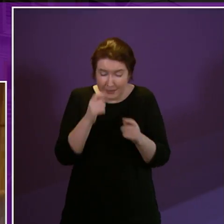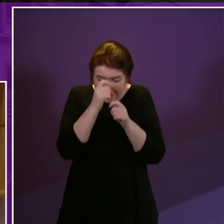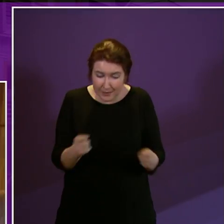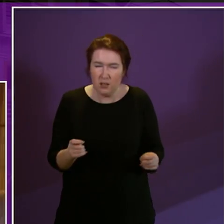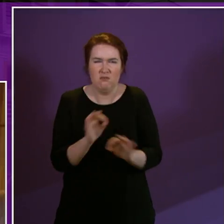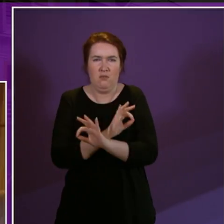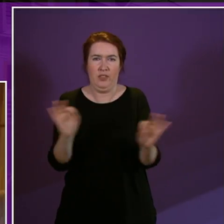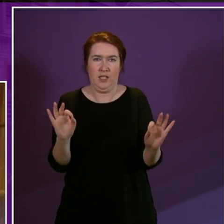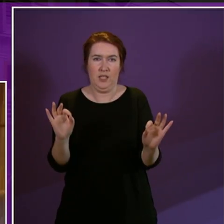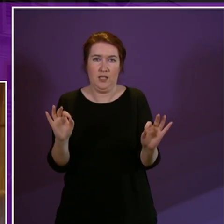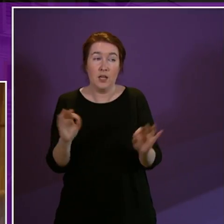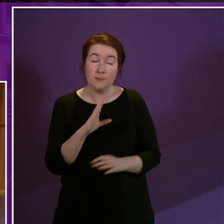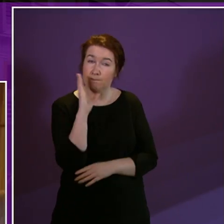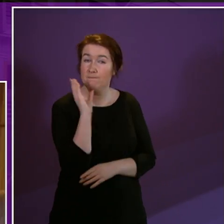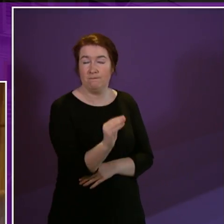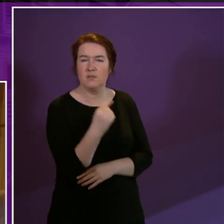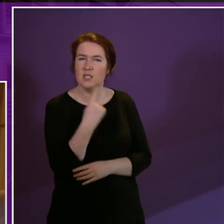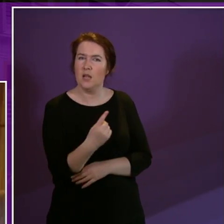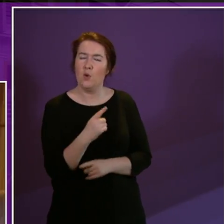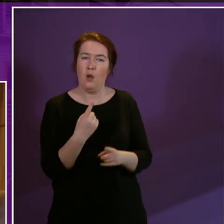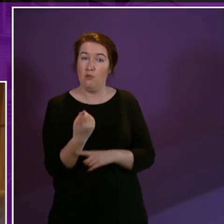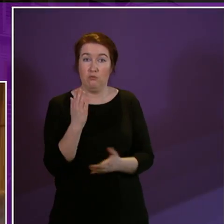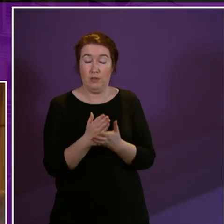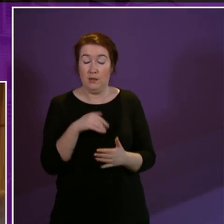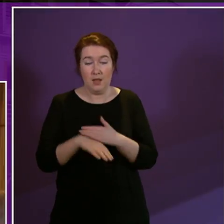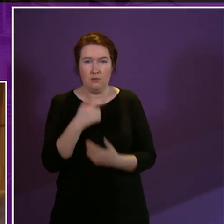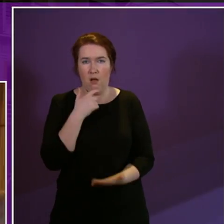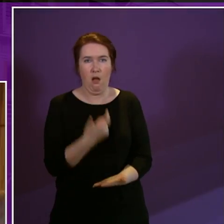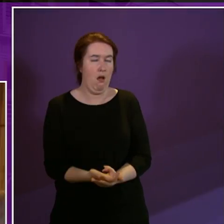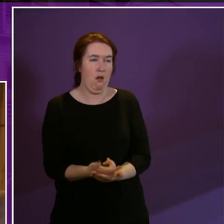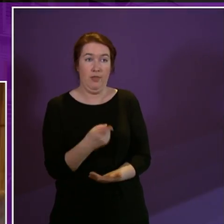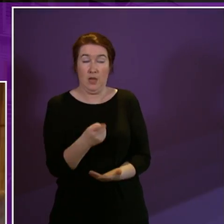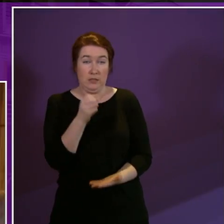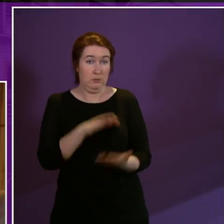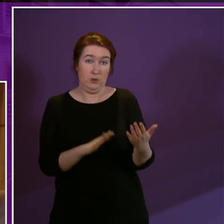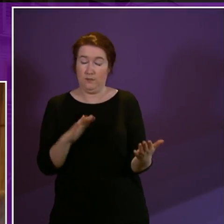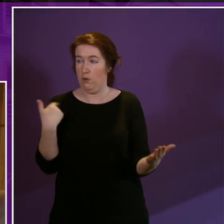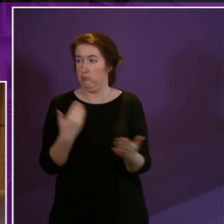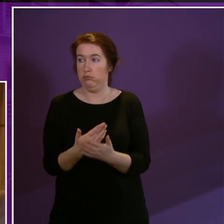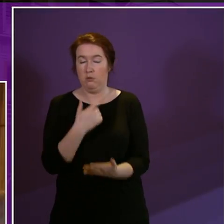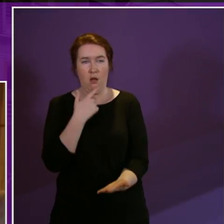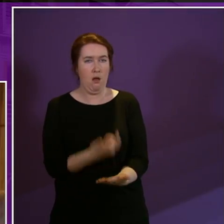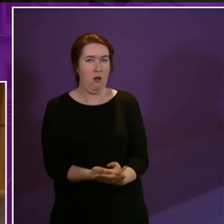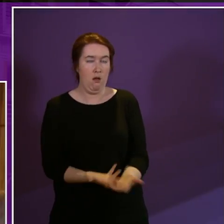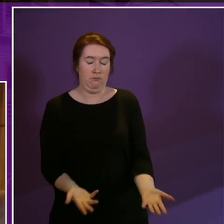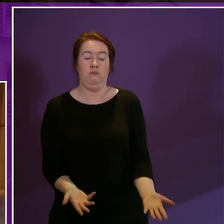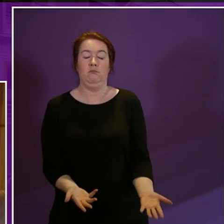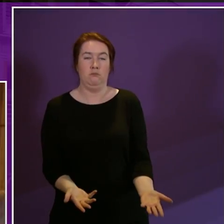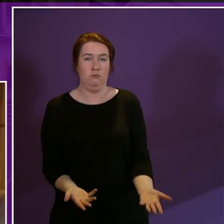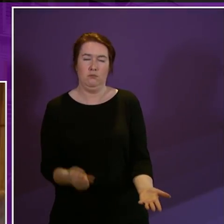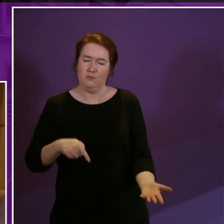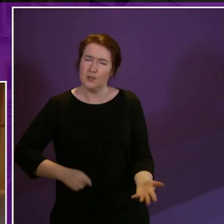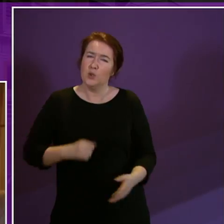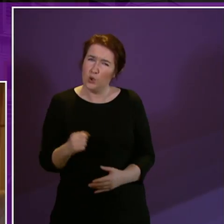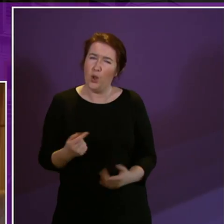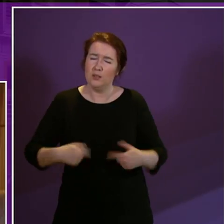I can honestly say presiding officer it was one of the most eye-opening experiences I've had for quite some time we in Scotland can